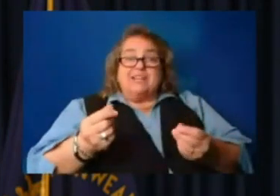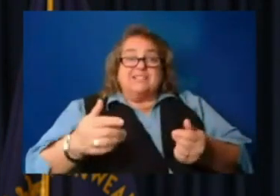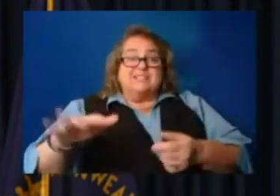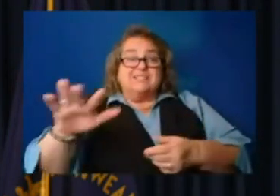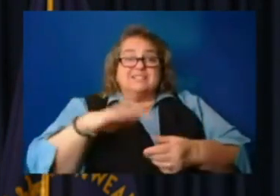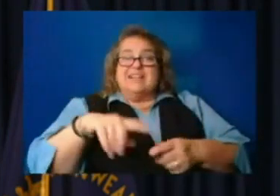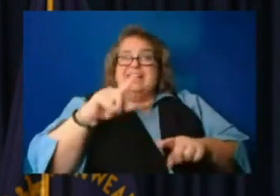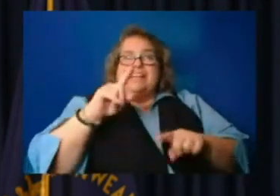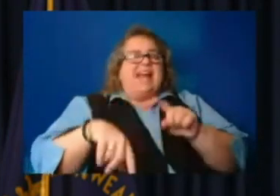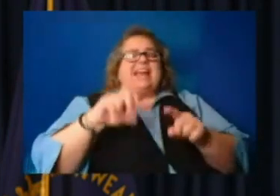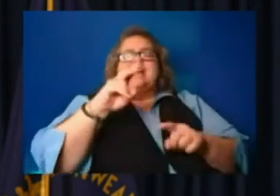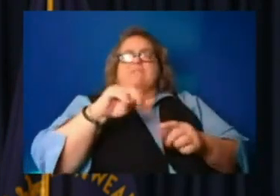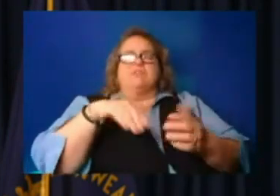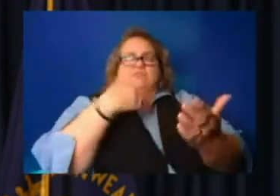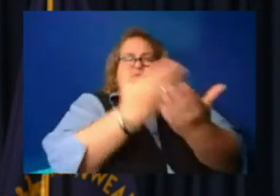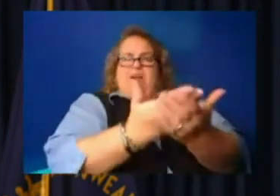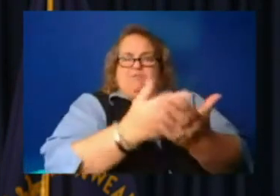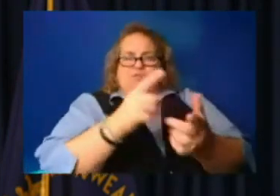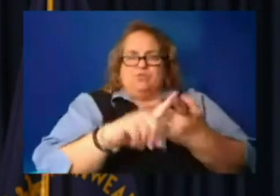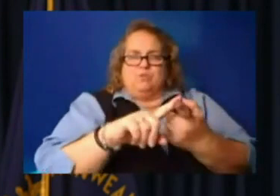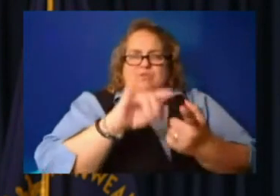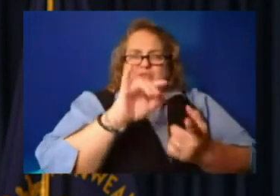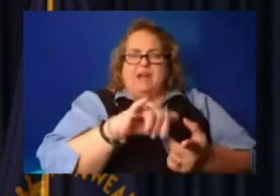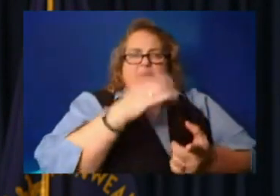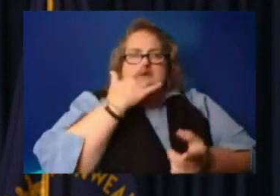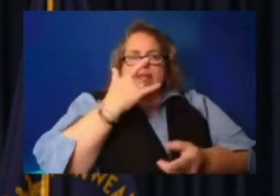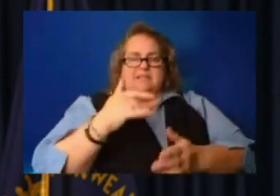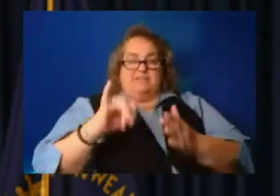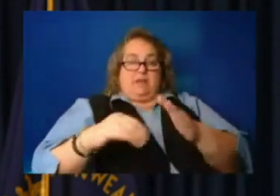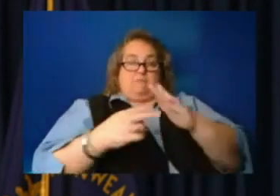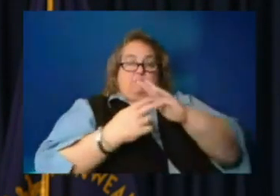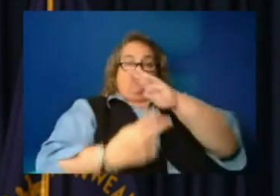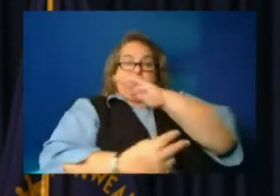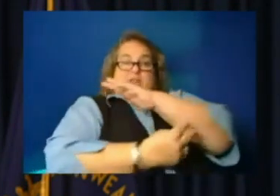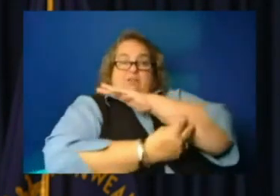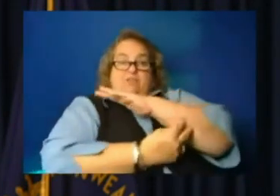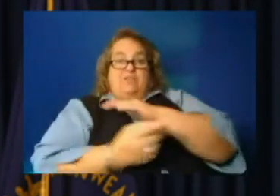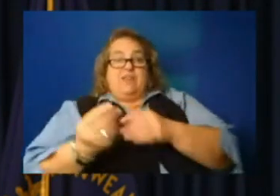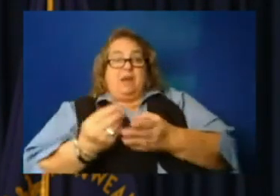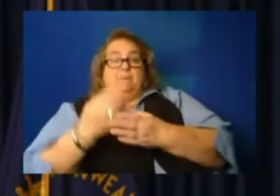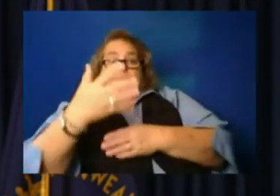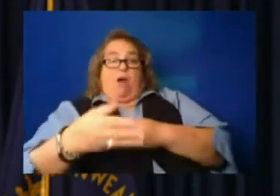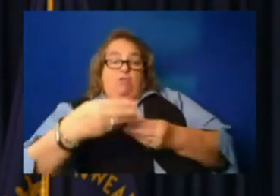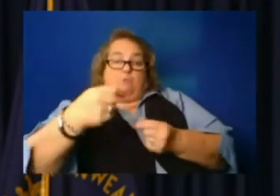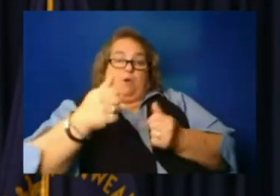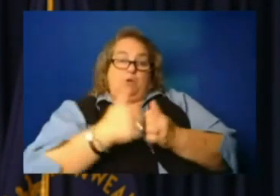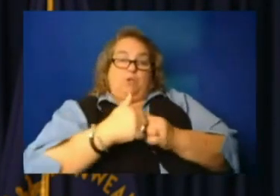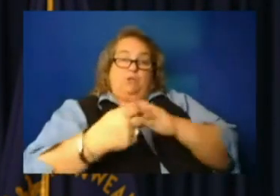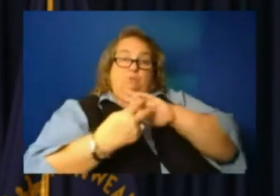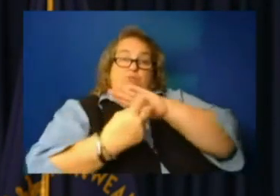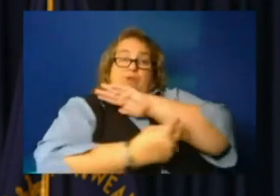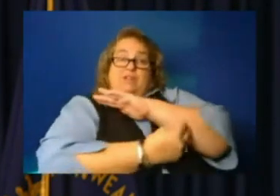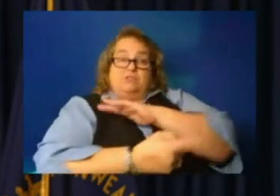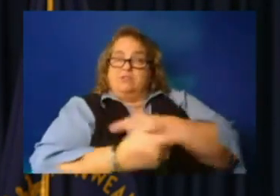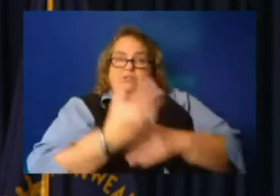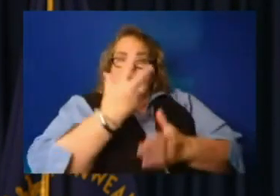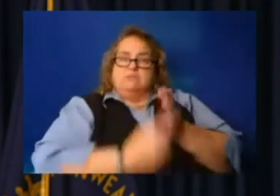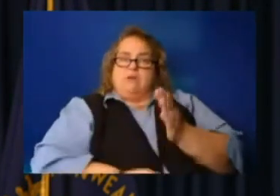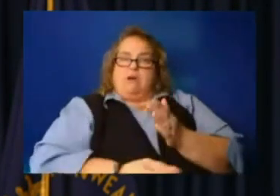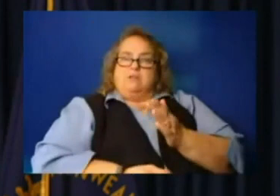because that access bridge that they bought the property with is gone. People wondering how